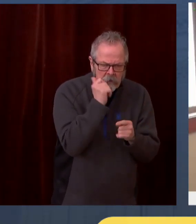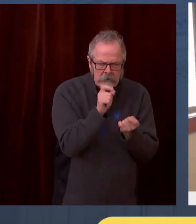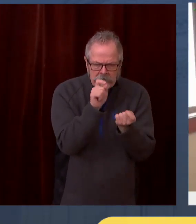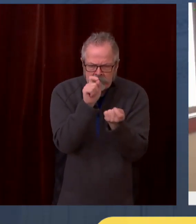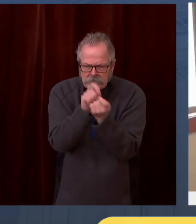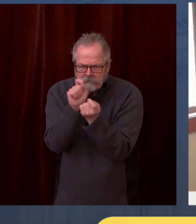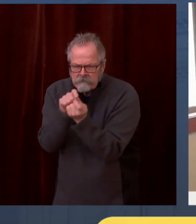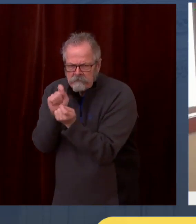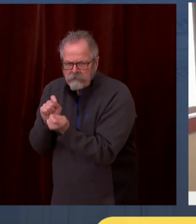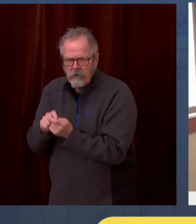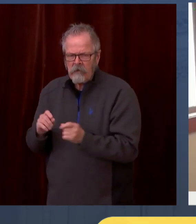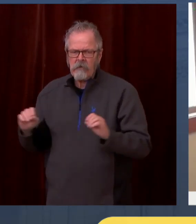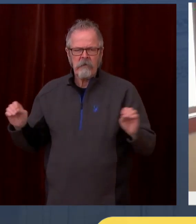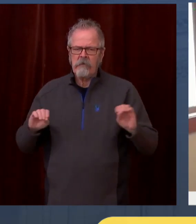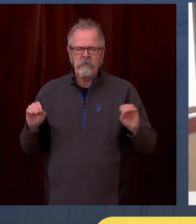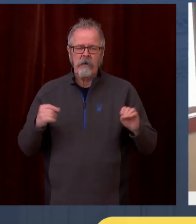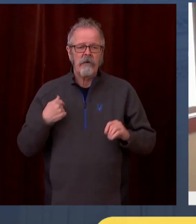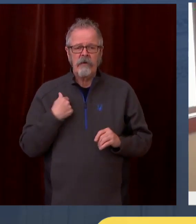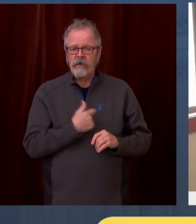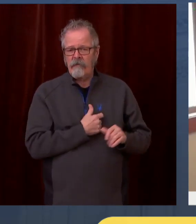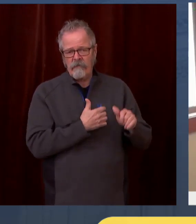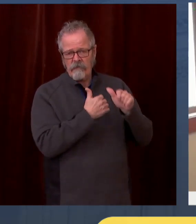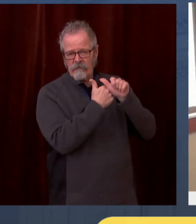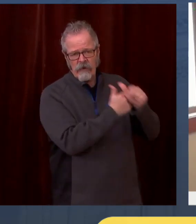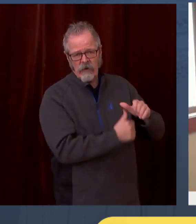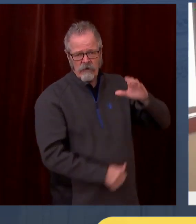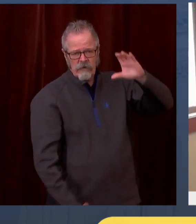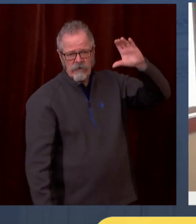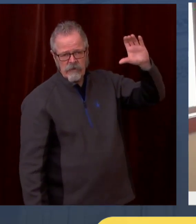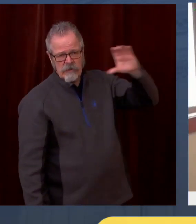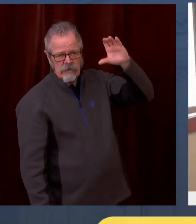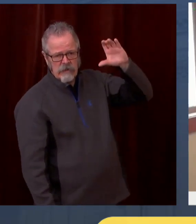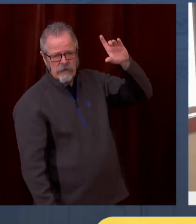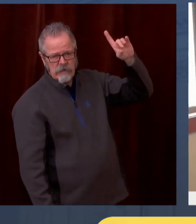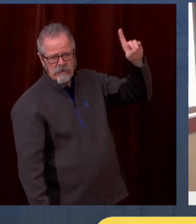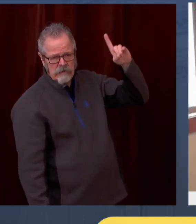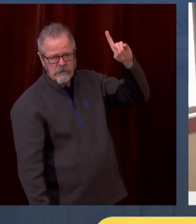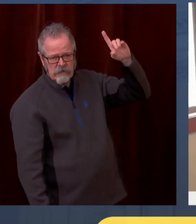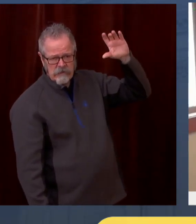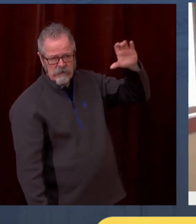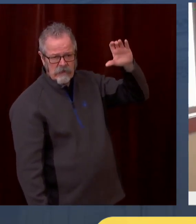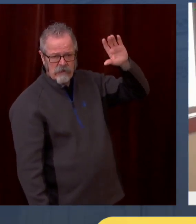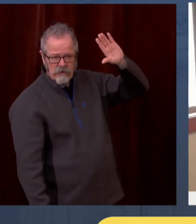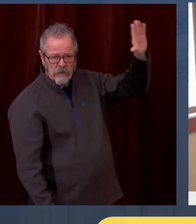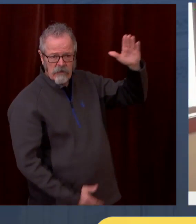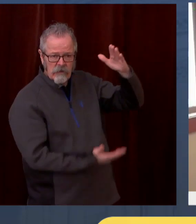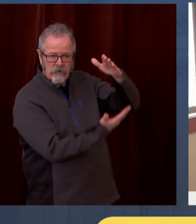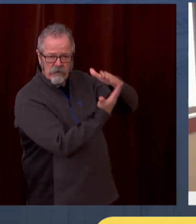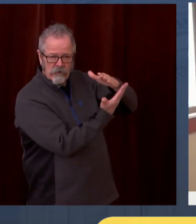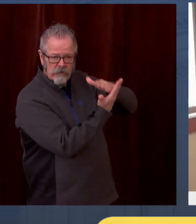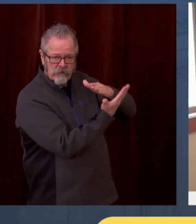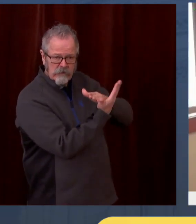people and conditions that put people at either known higher risk or maybe at higher risk.